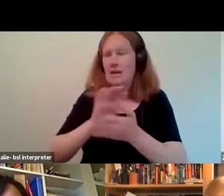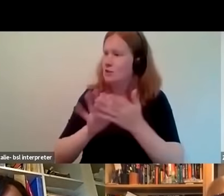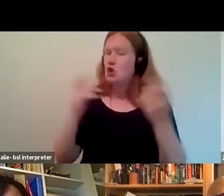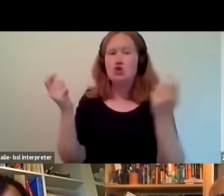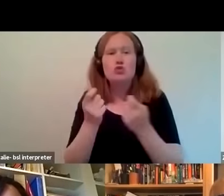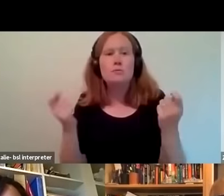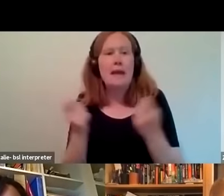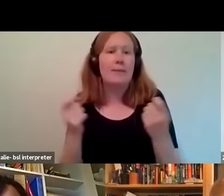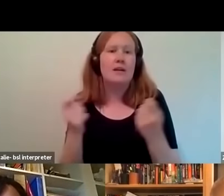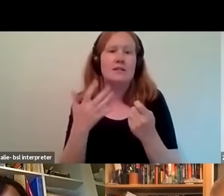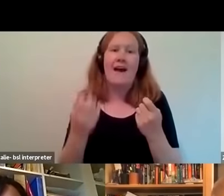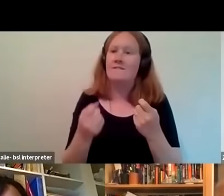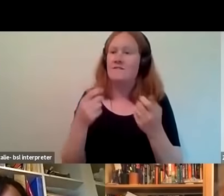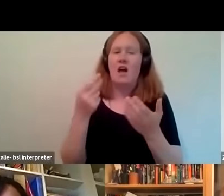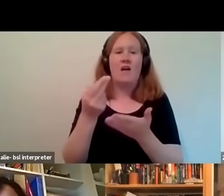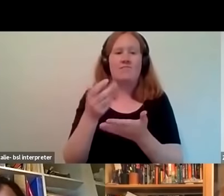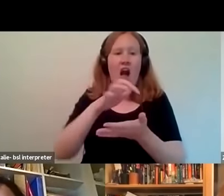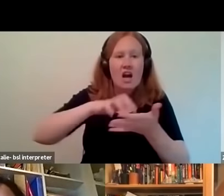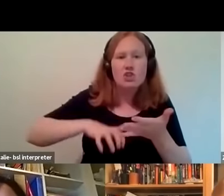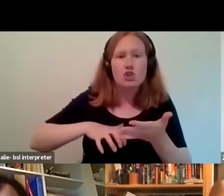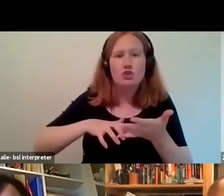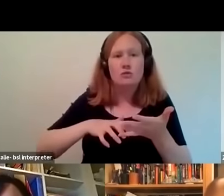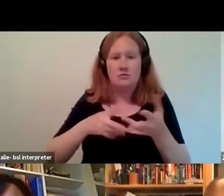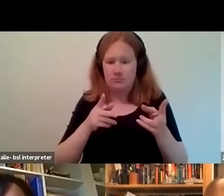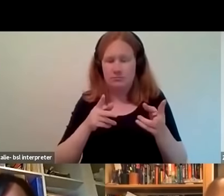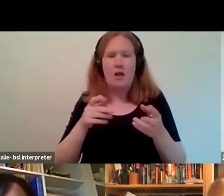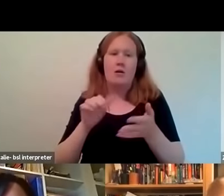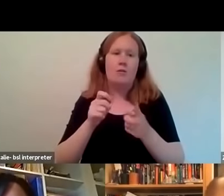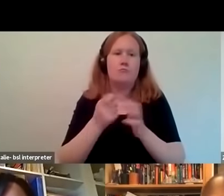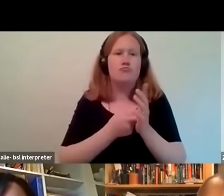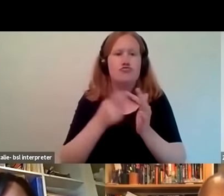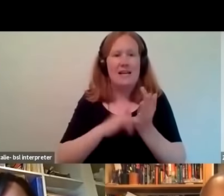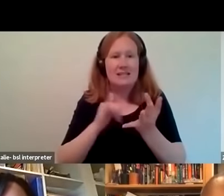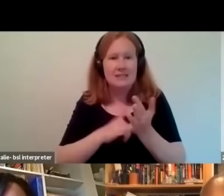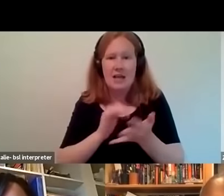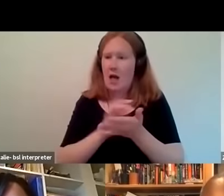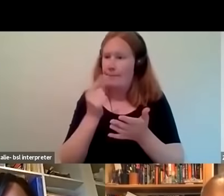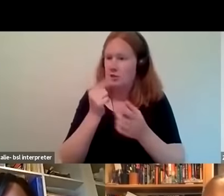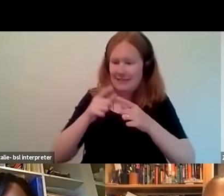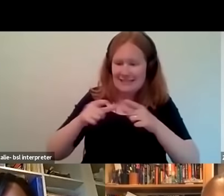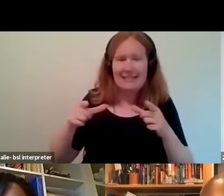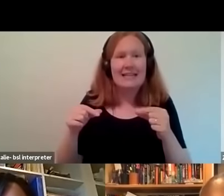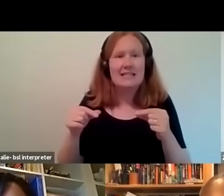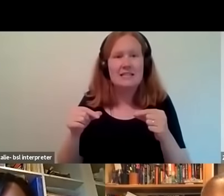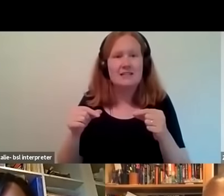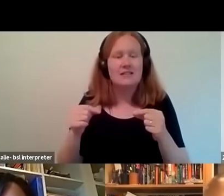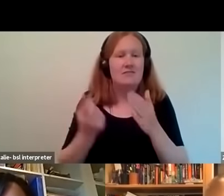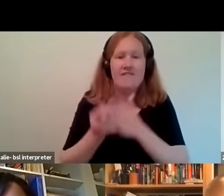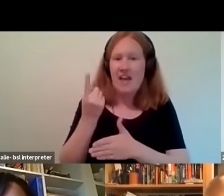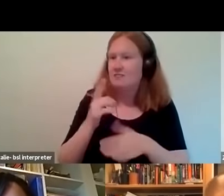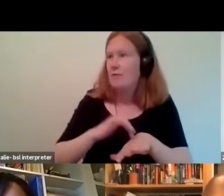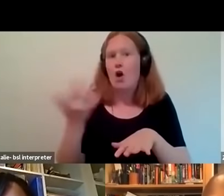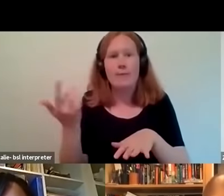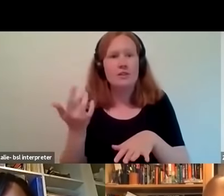uh there's articles there's press cuttings um there might have been a ticket to the actual gig or performance